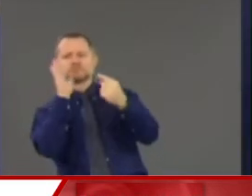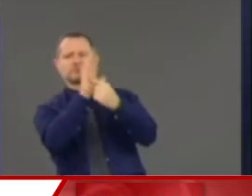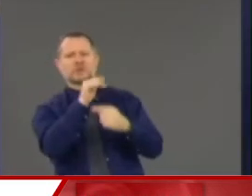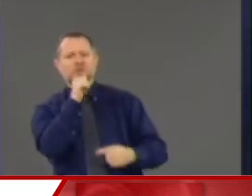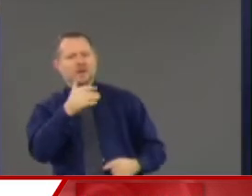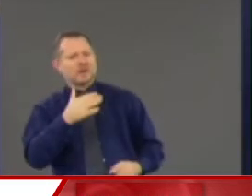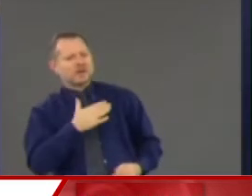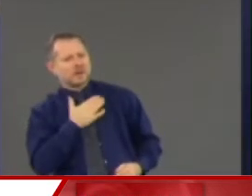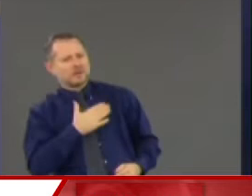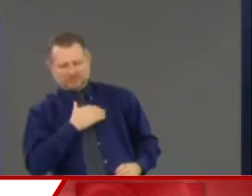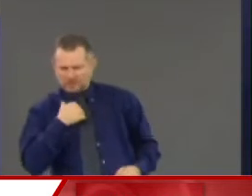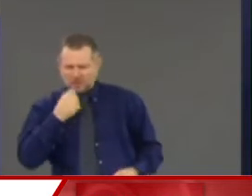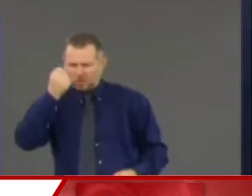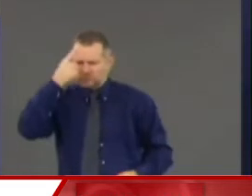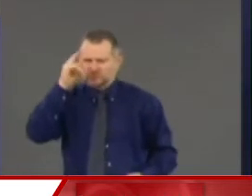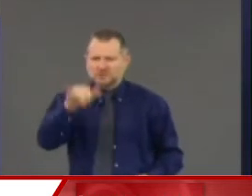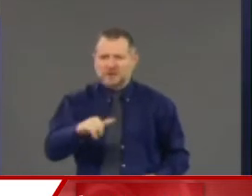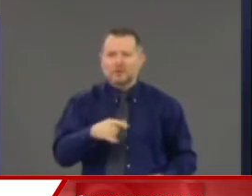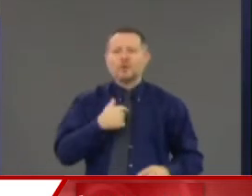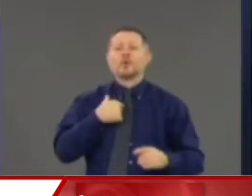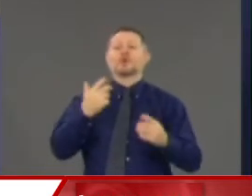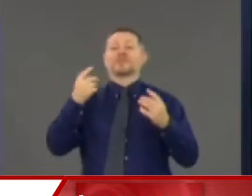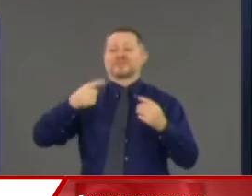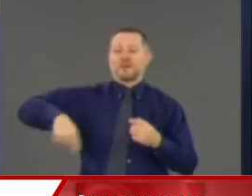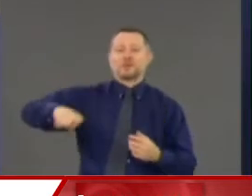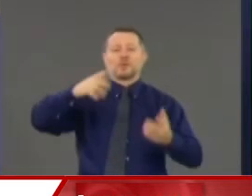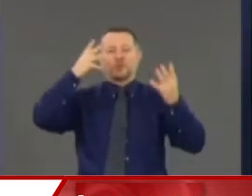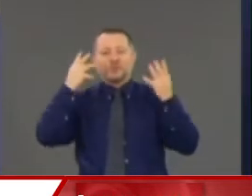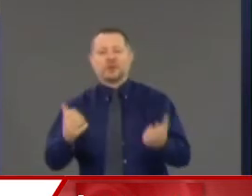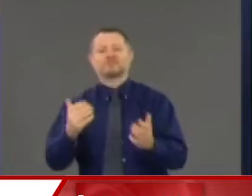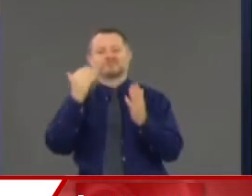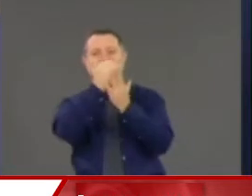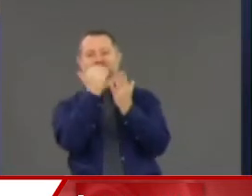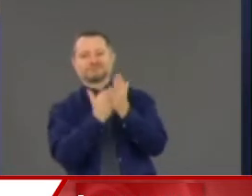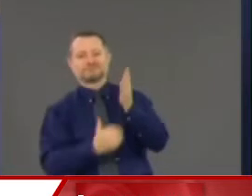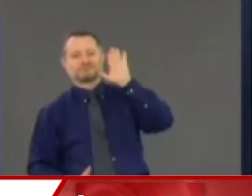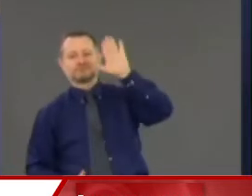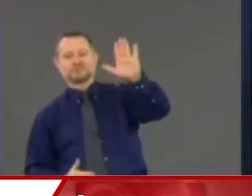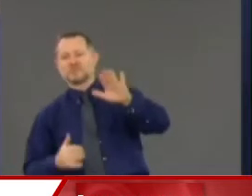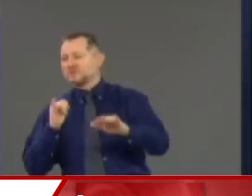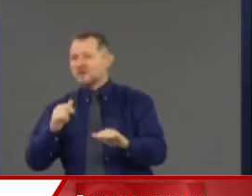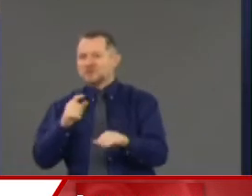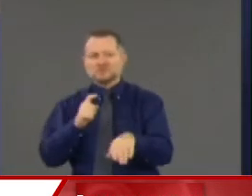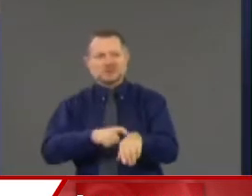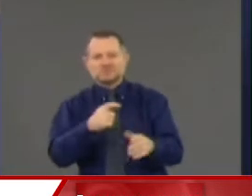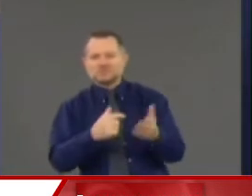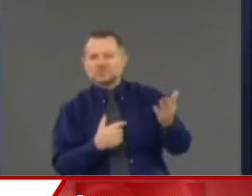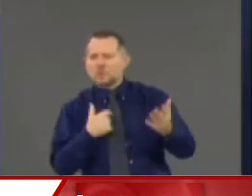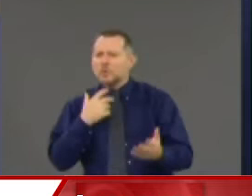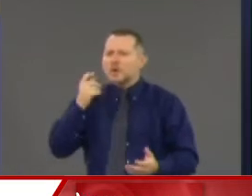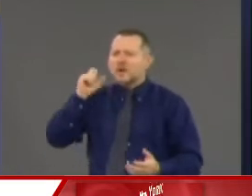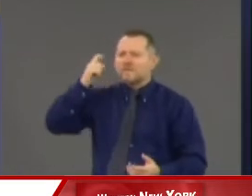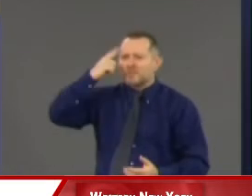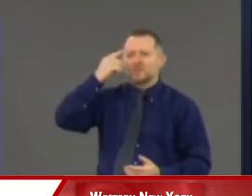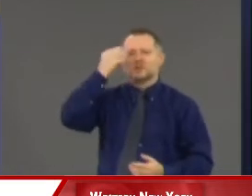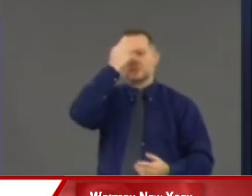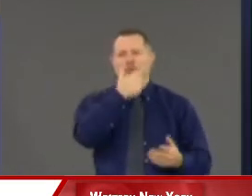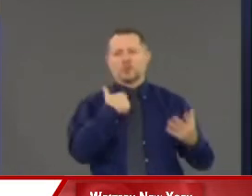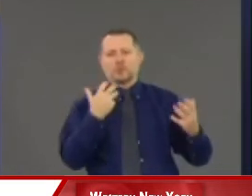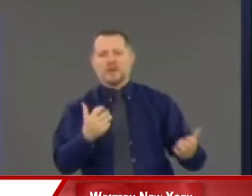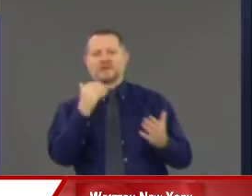outrage. We haven't said this is what we want done. Government, this is what we want. Here is the agenda.